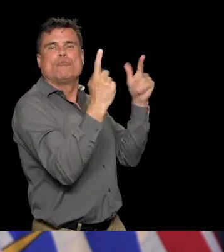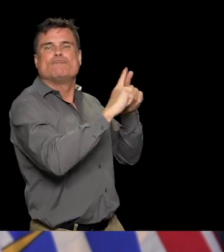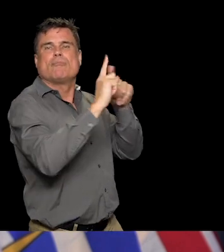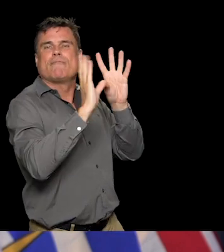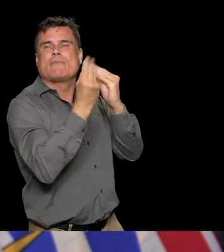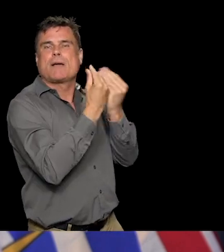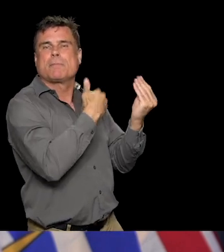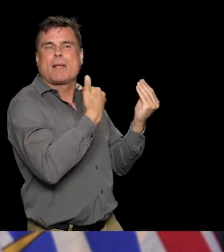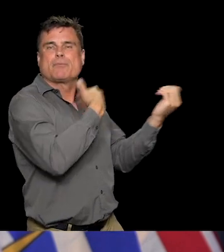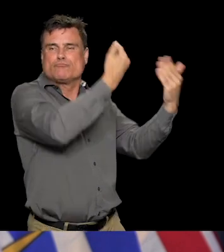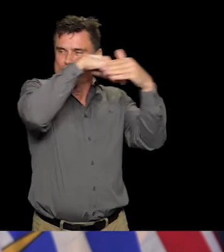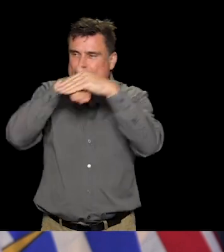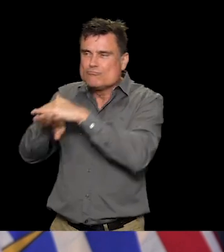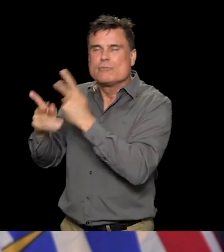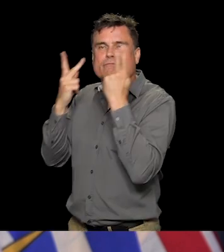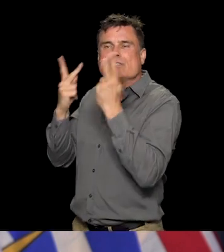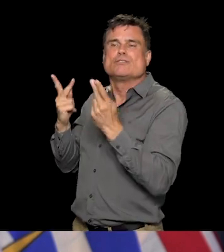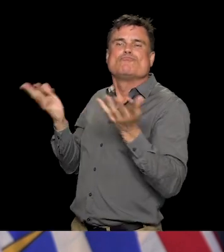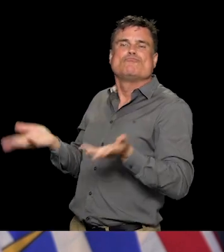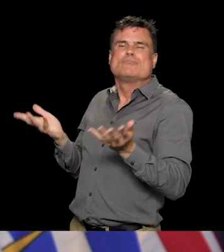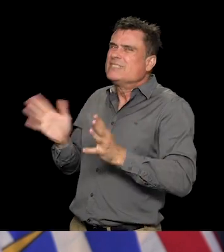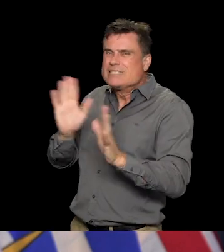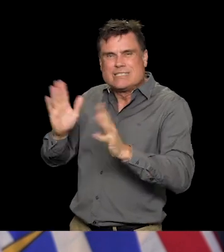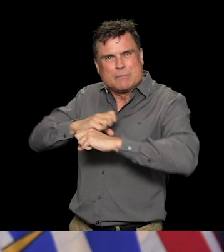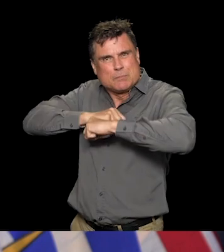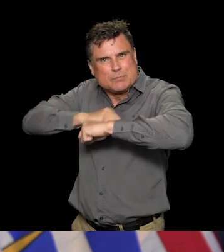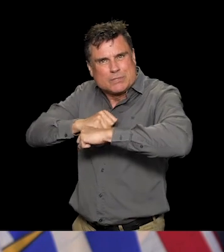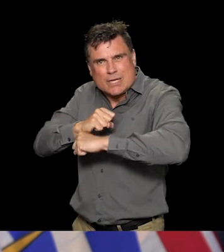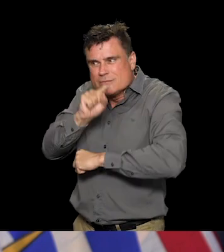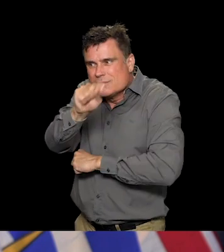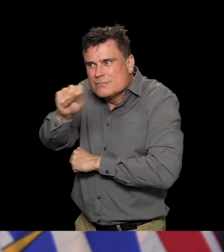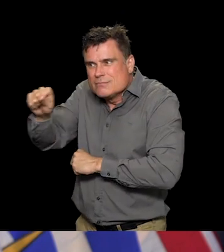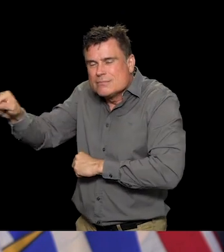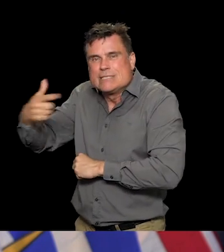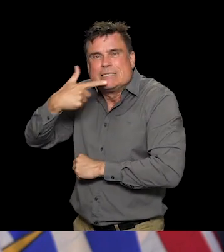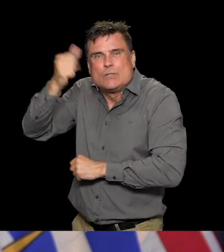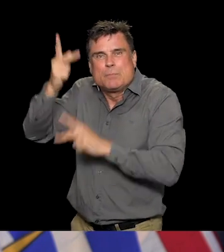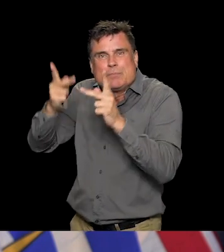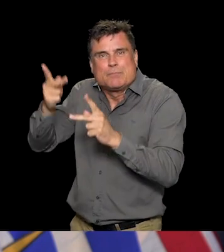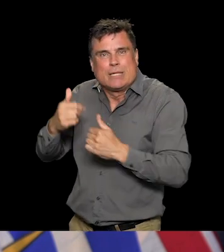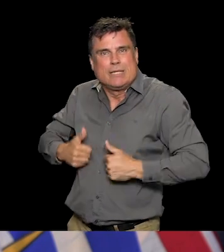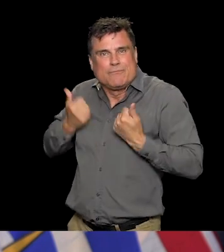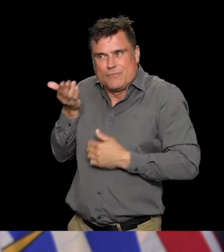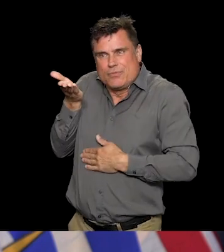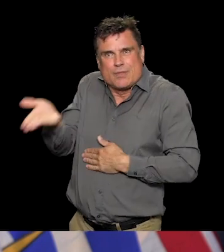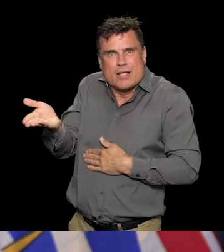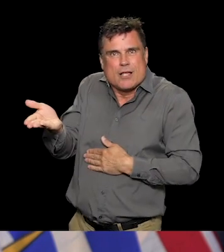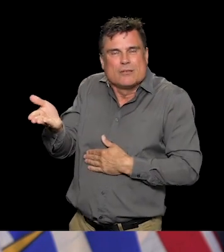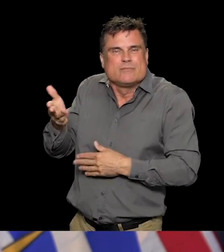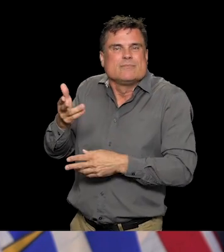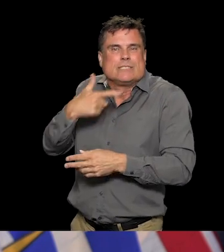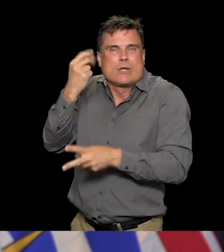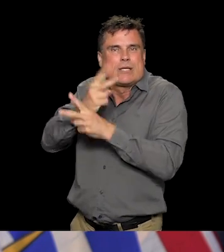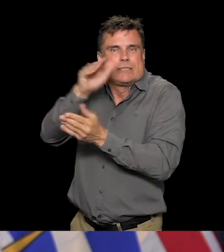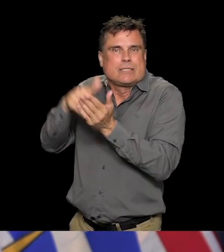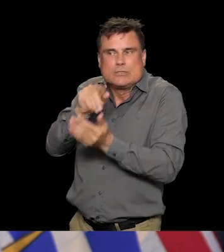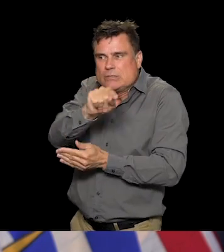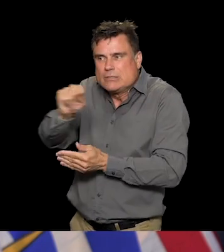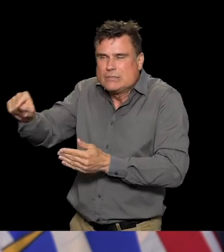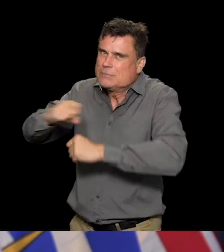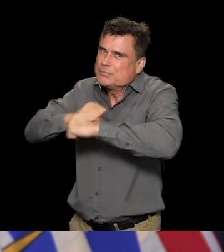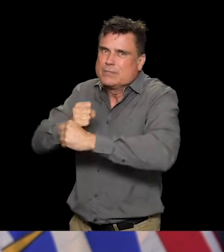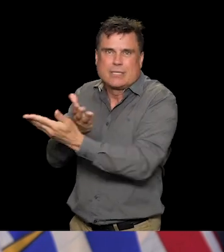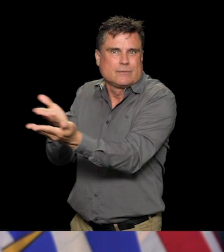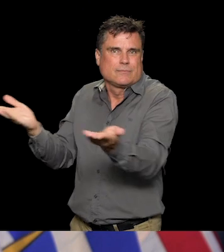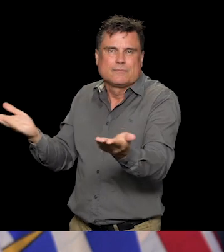in long-term care are potentially at risk themselves, either because of age or because of issues of health, and that will